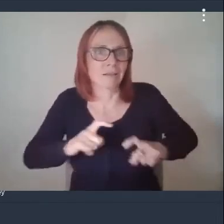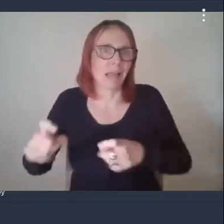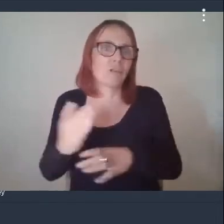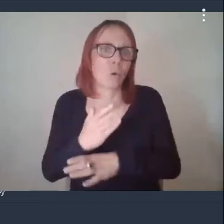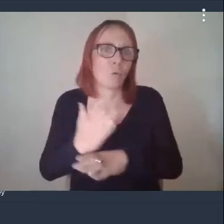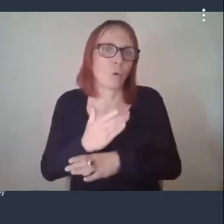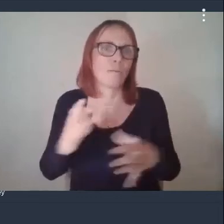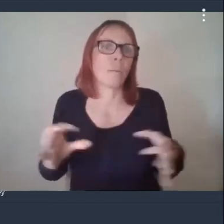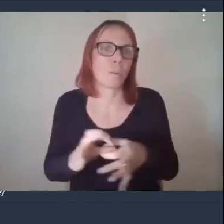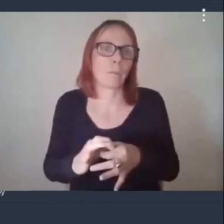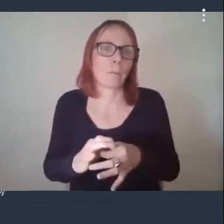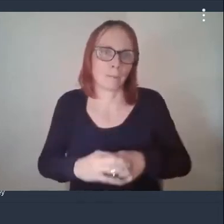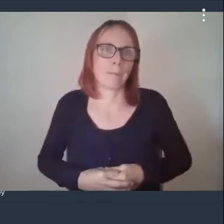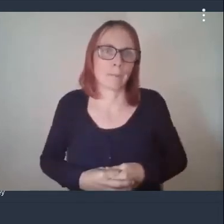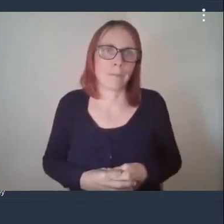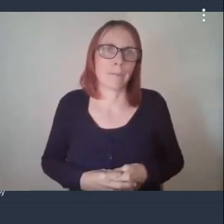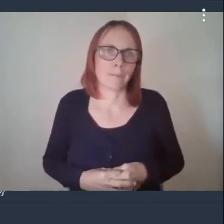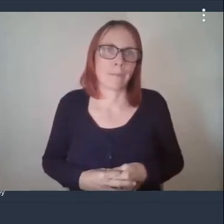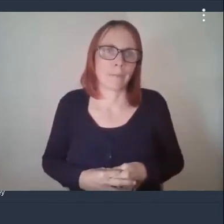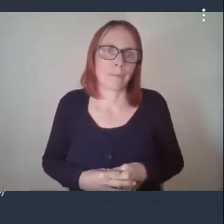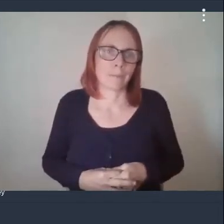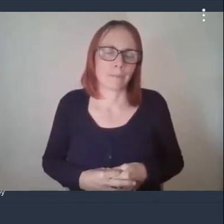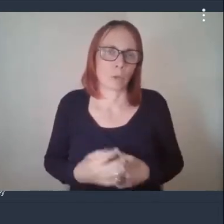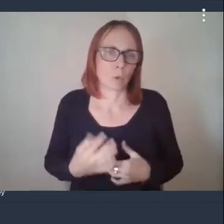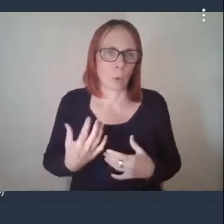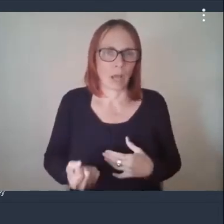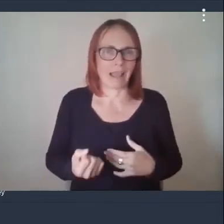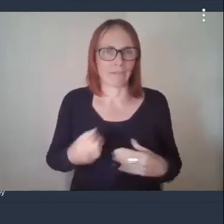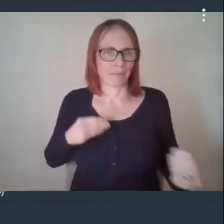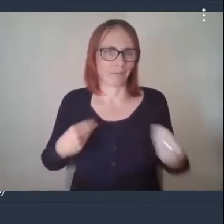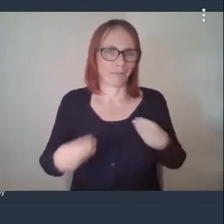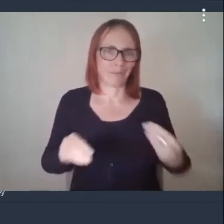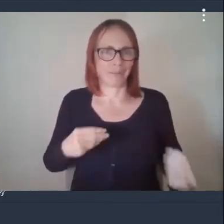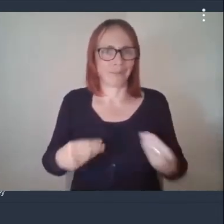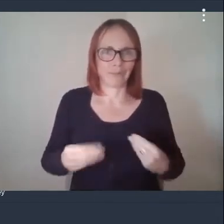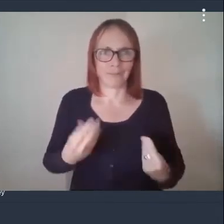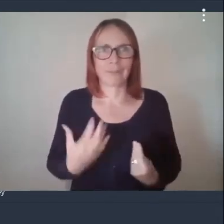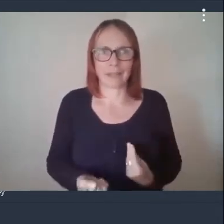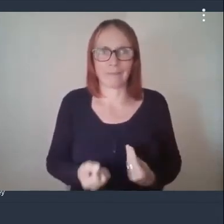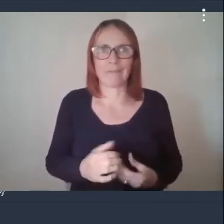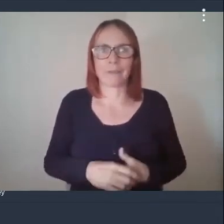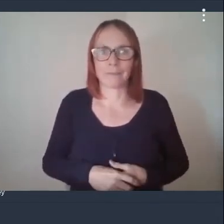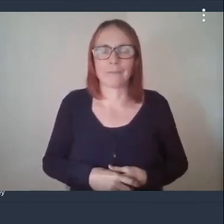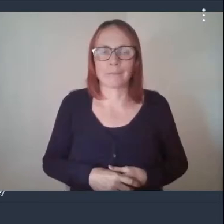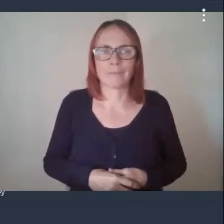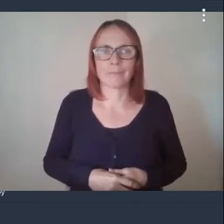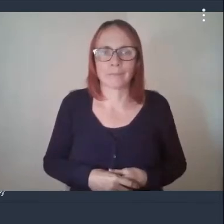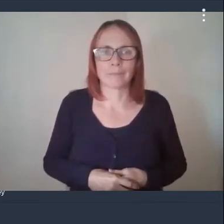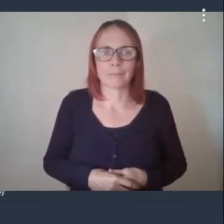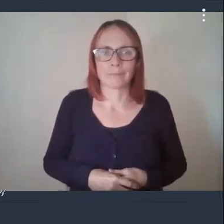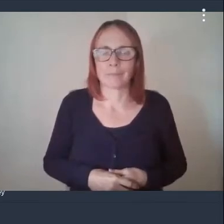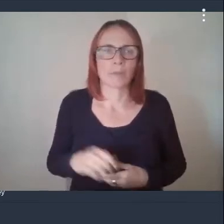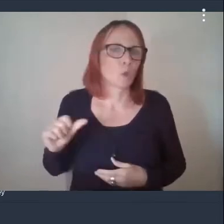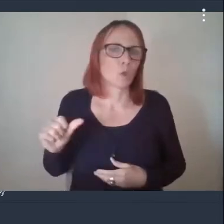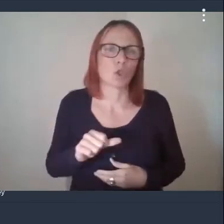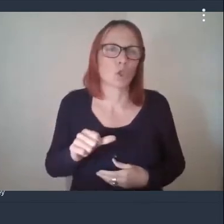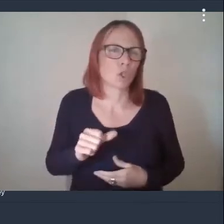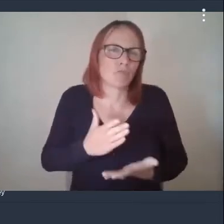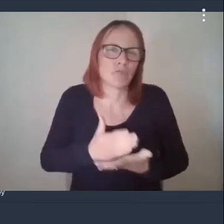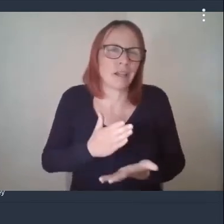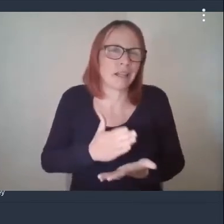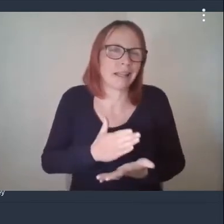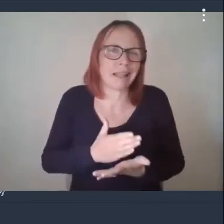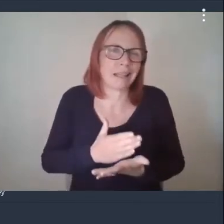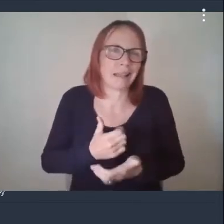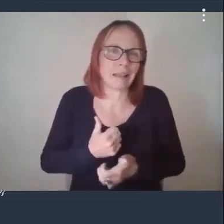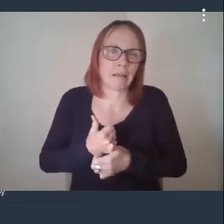again because we've got that adaptability in relation to our service design it shouldn't have an impact on the support that we're